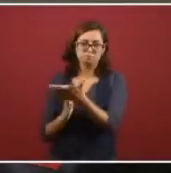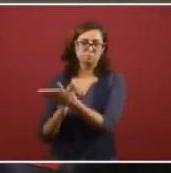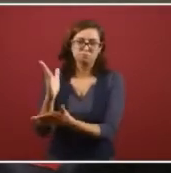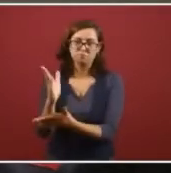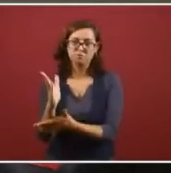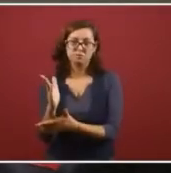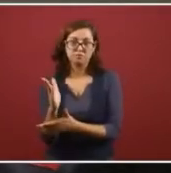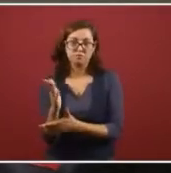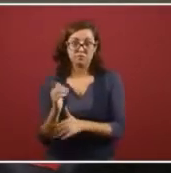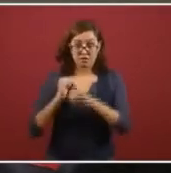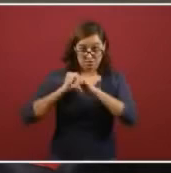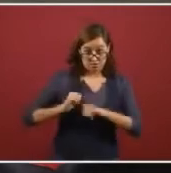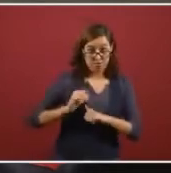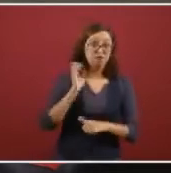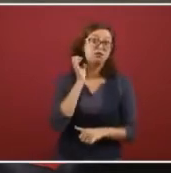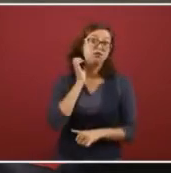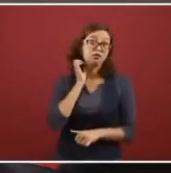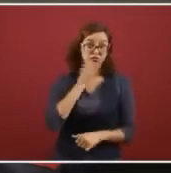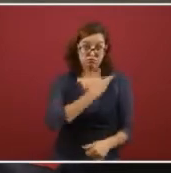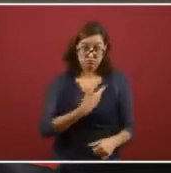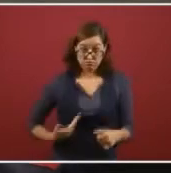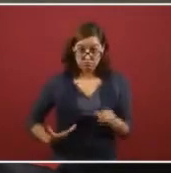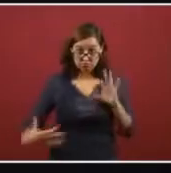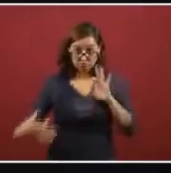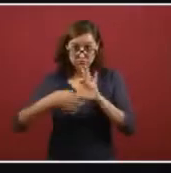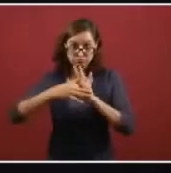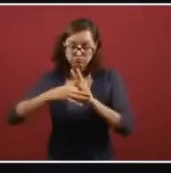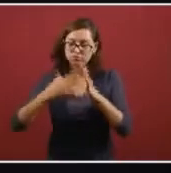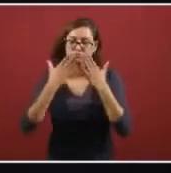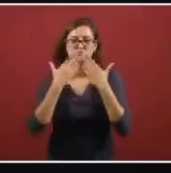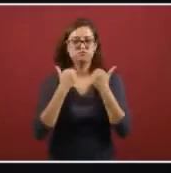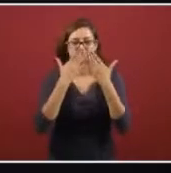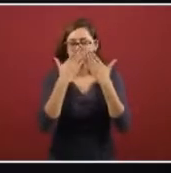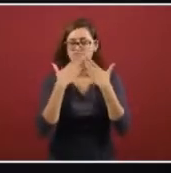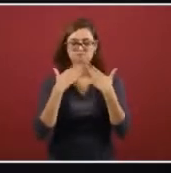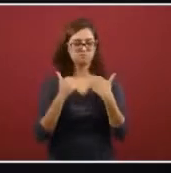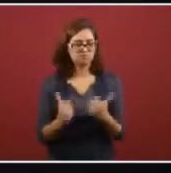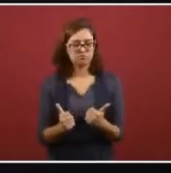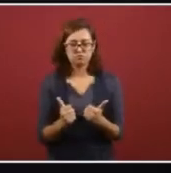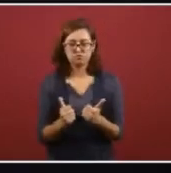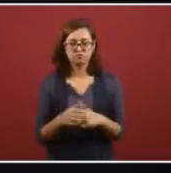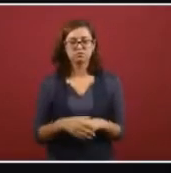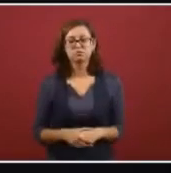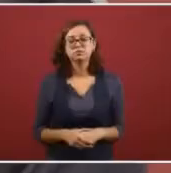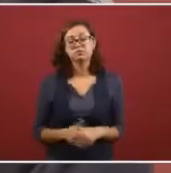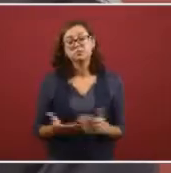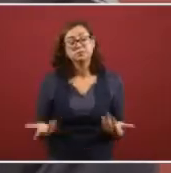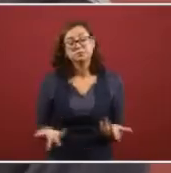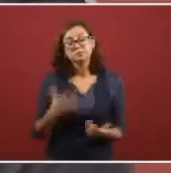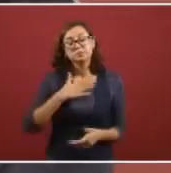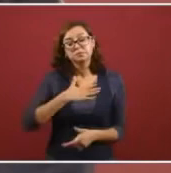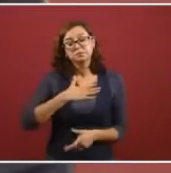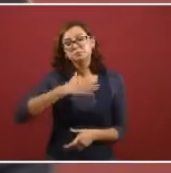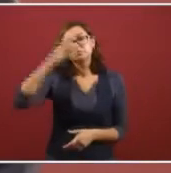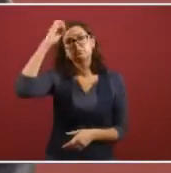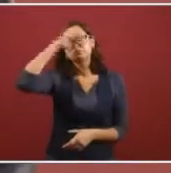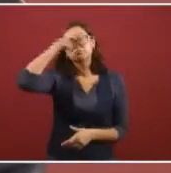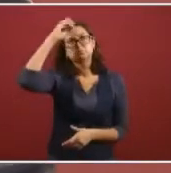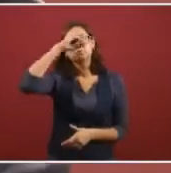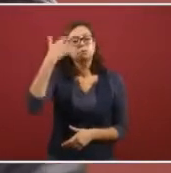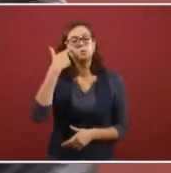And it has nothing to do with the executive power. And I do not want to give my opinion,